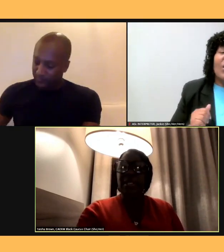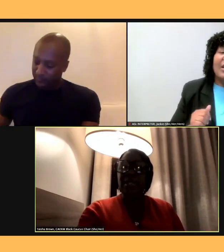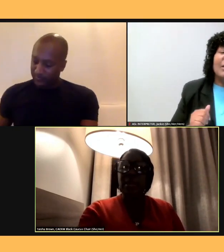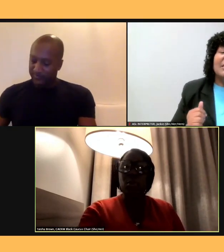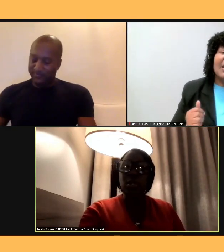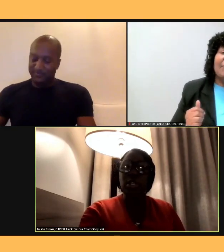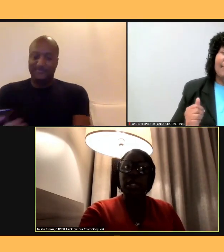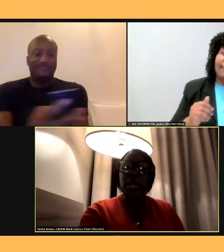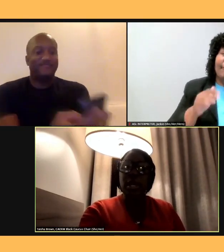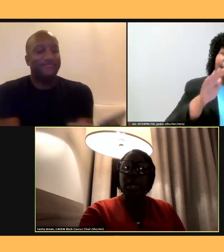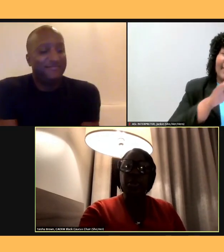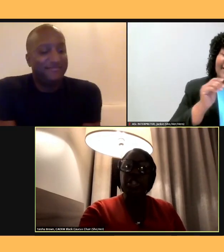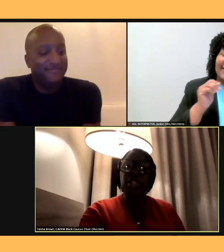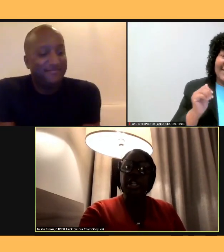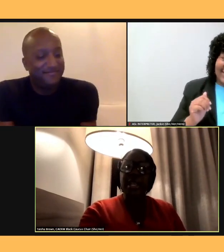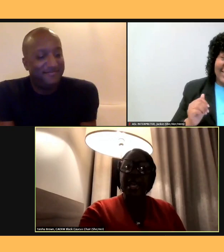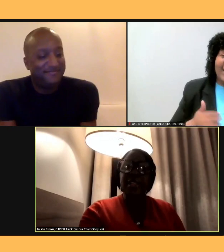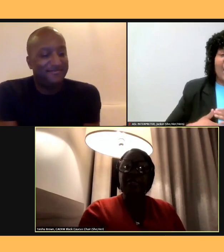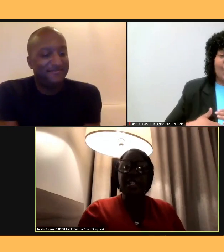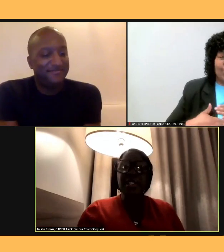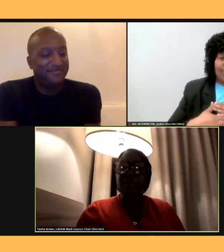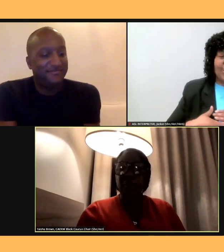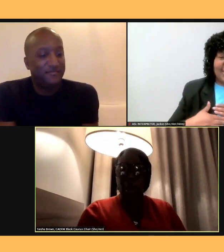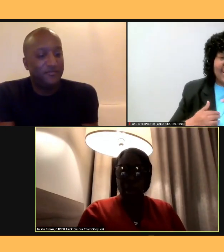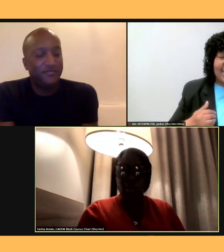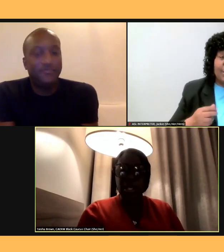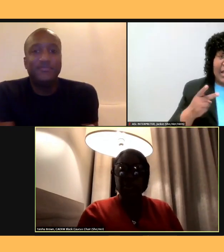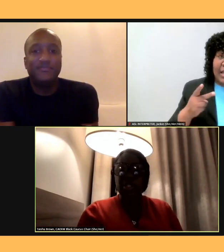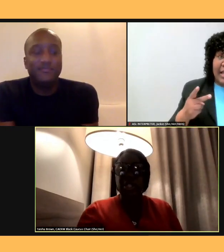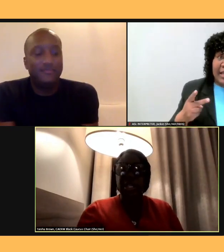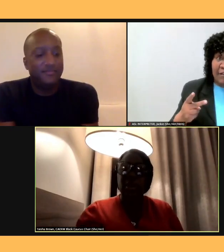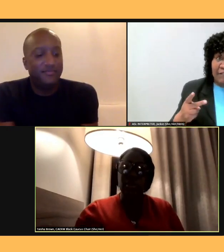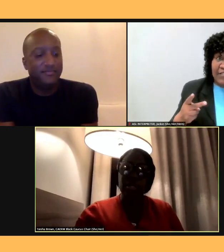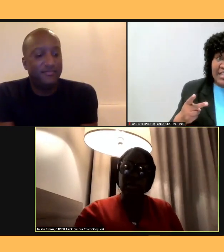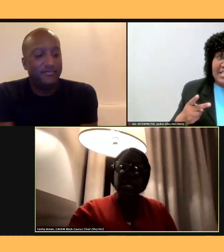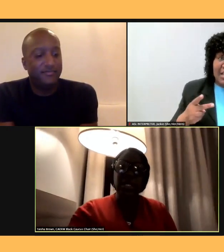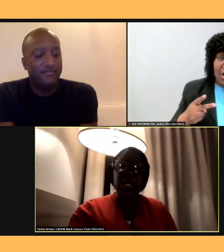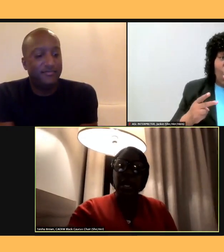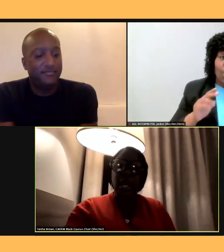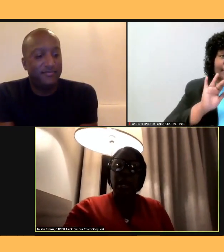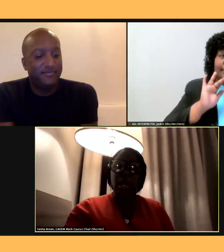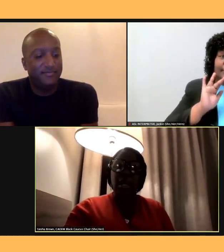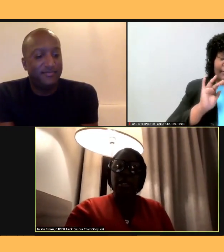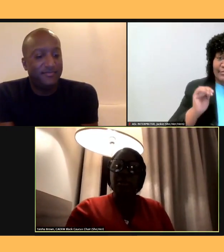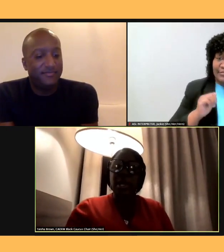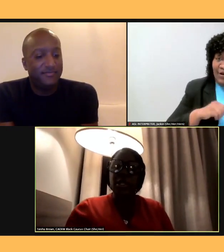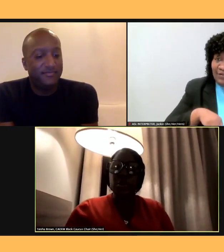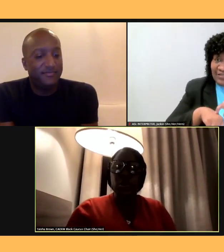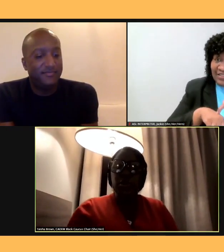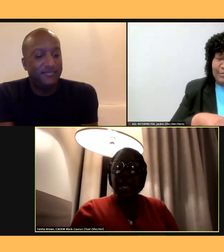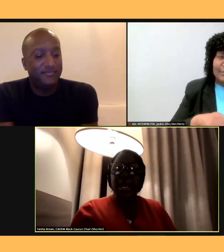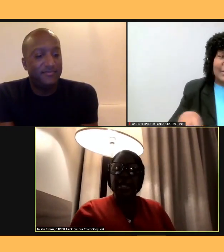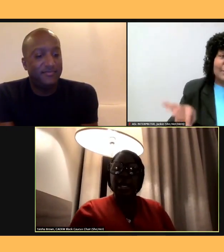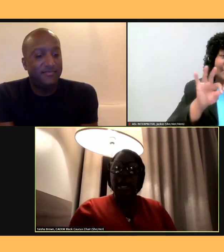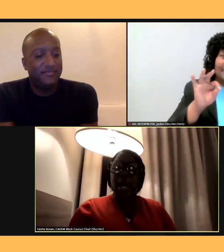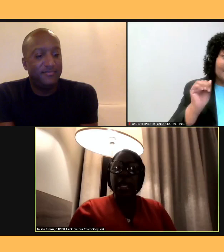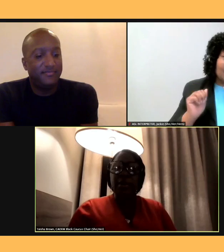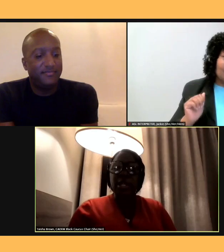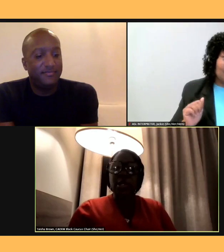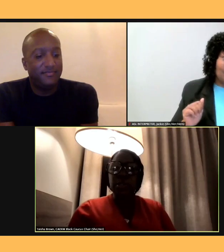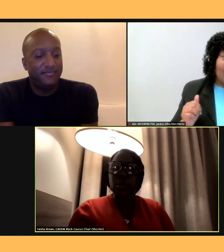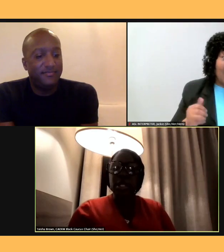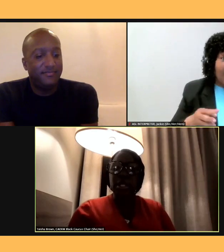appreciate that, and Vincent for always reaching out to me to make sure that I am included,